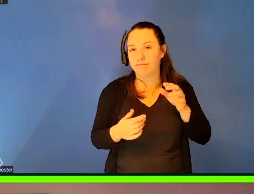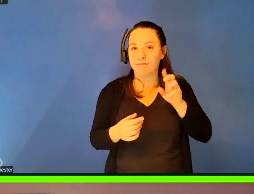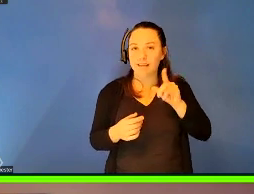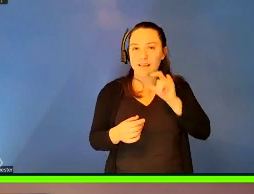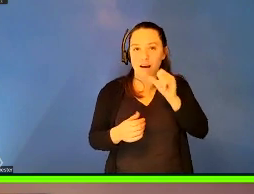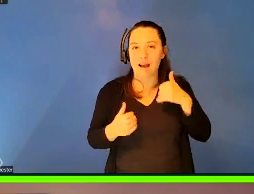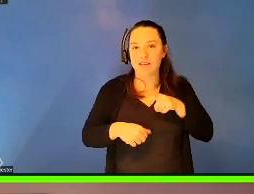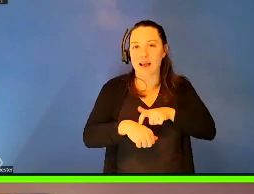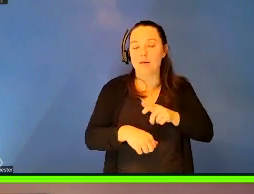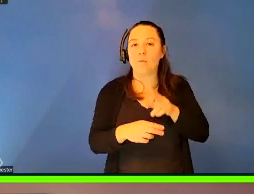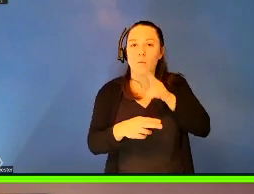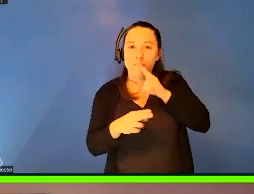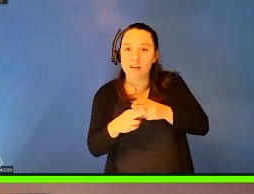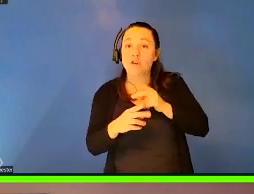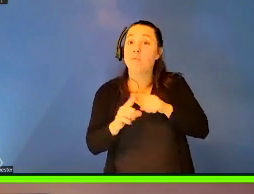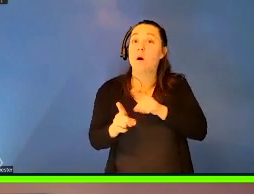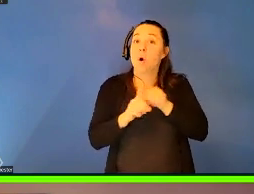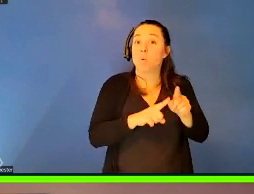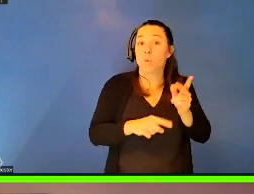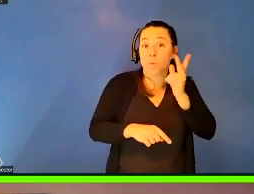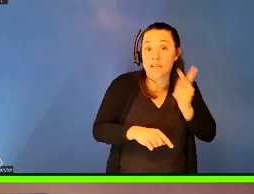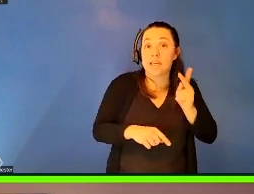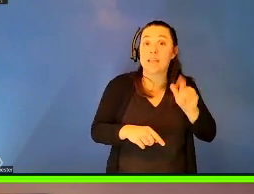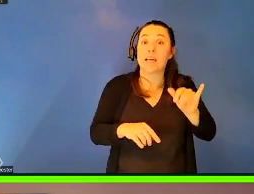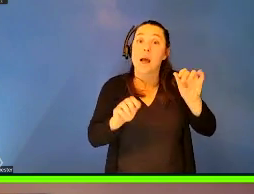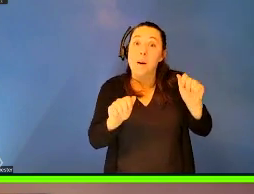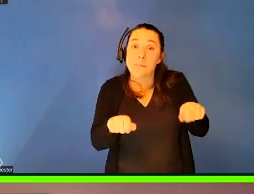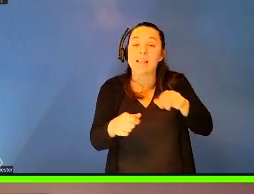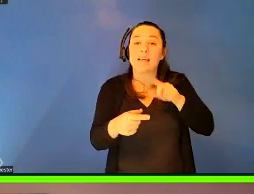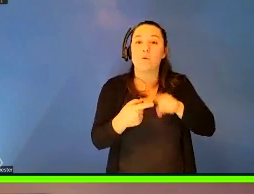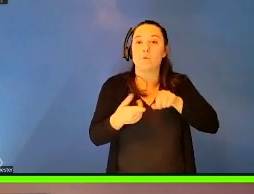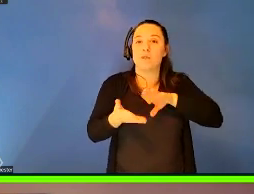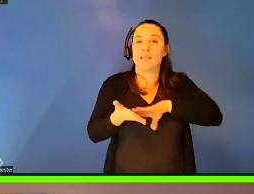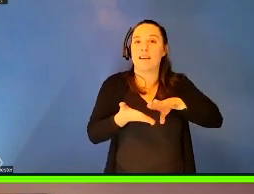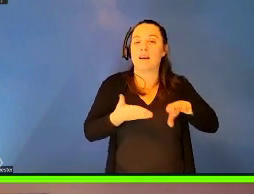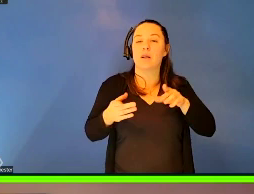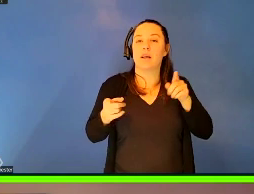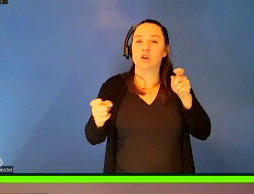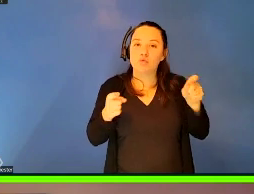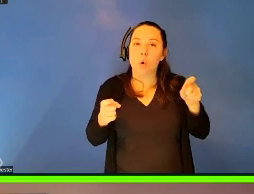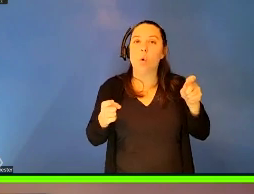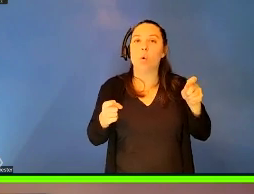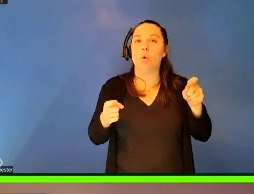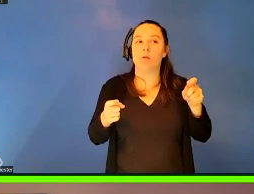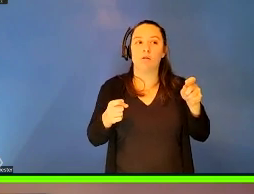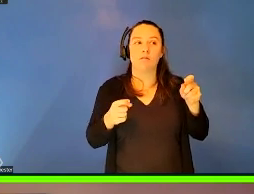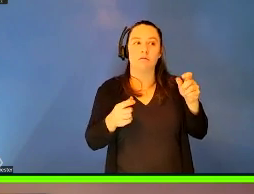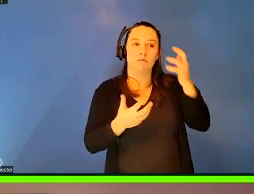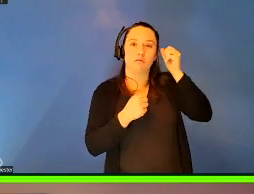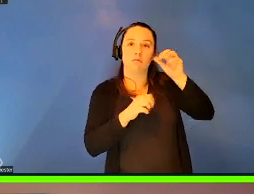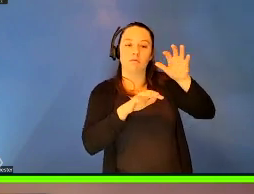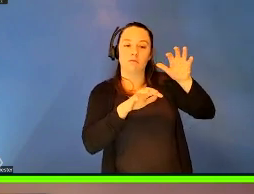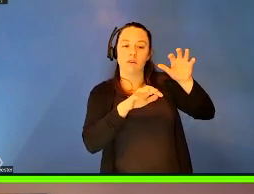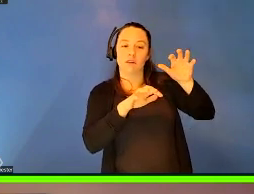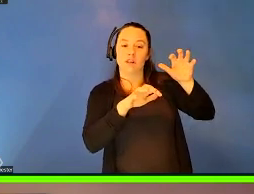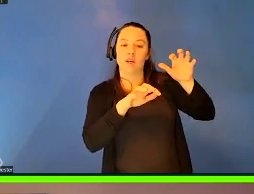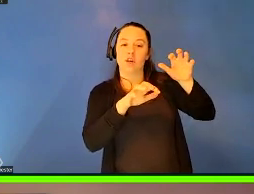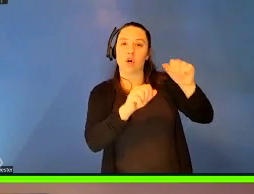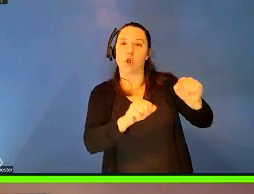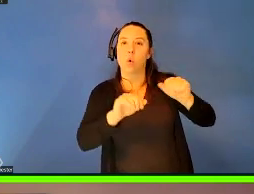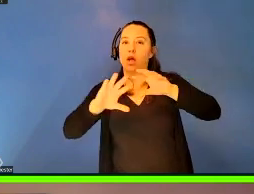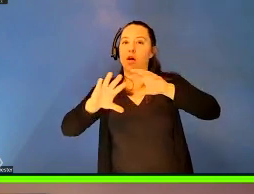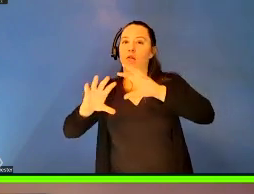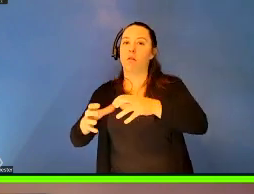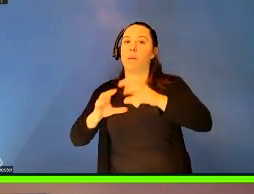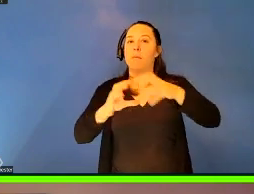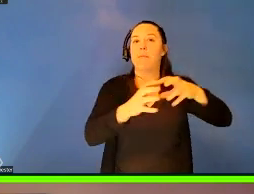the ability to sanitarily control colonial populations becomes a signifier of